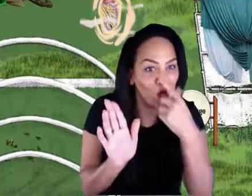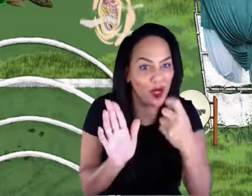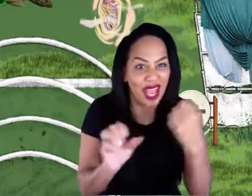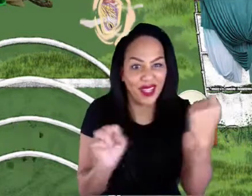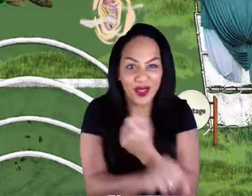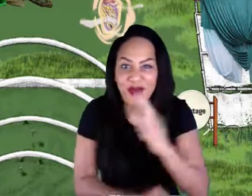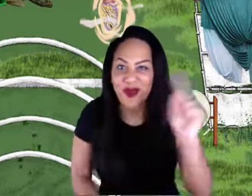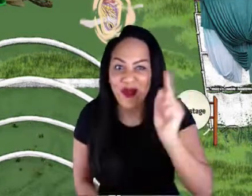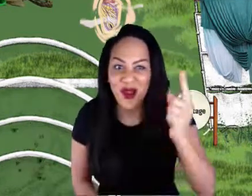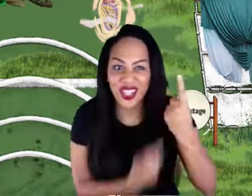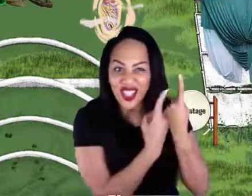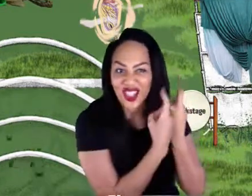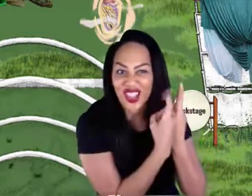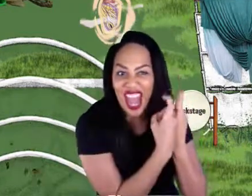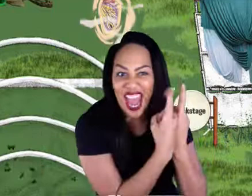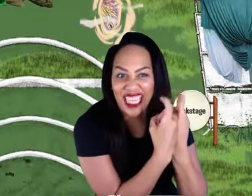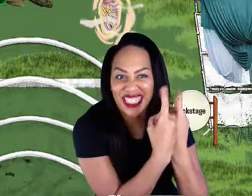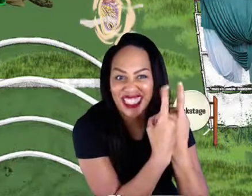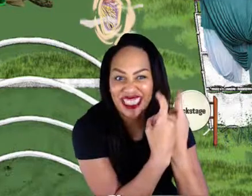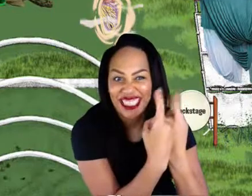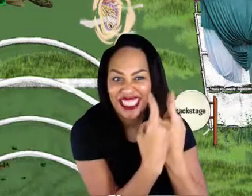Great. If I'm on it,